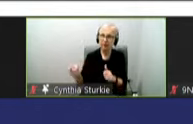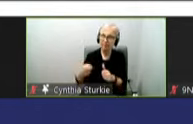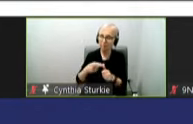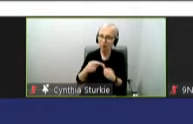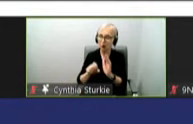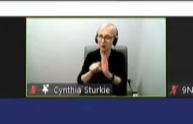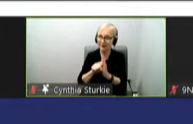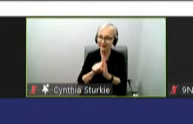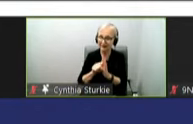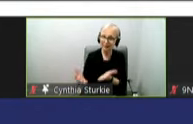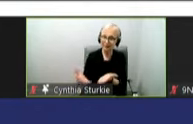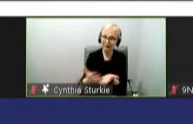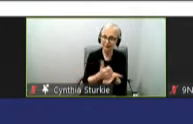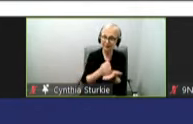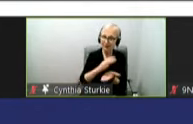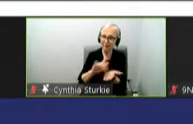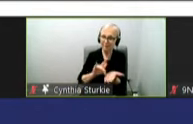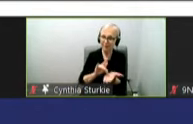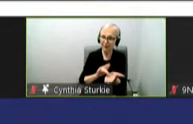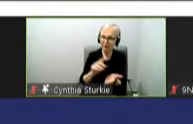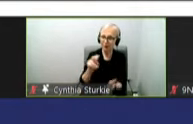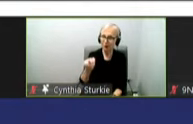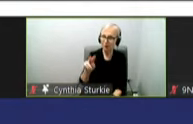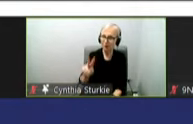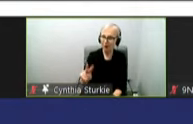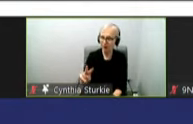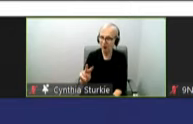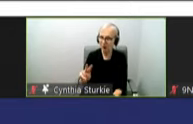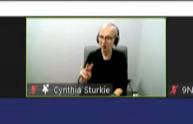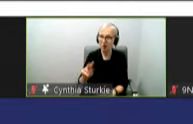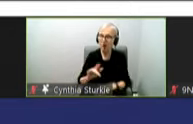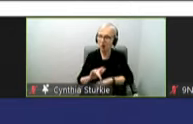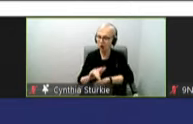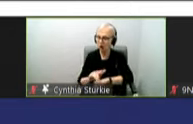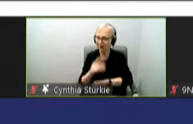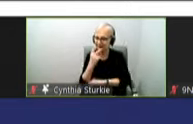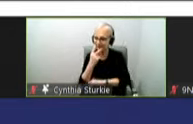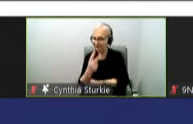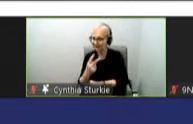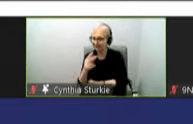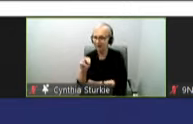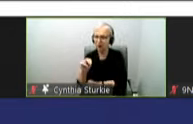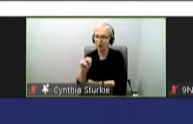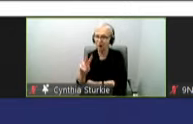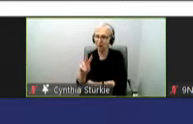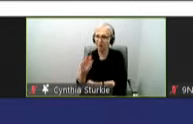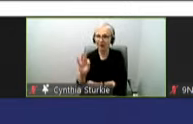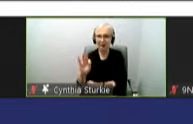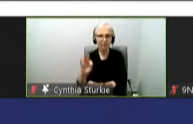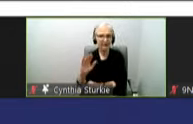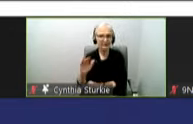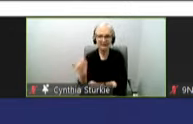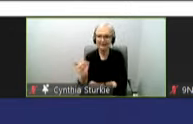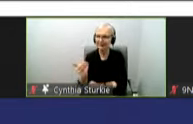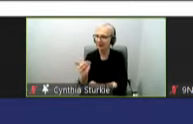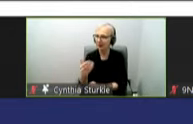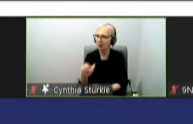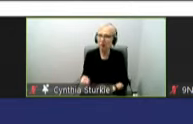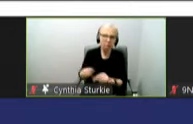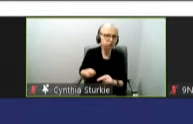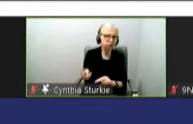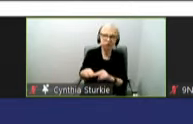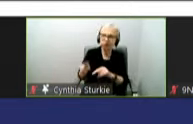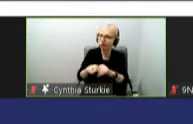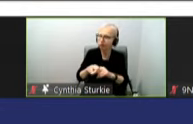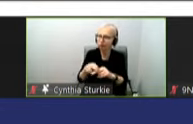sample that I've seen is from November 9th. And we have observed a really rapid increase in cases throughout provinces of South